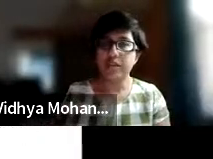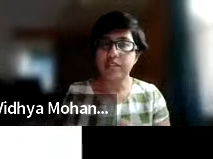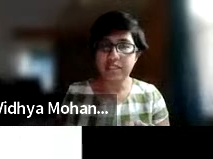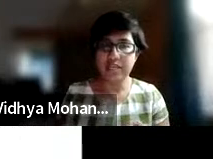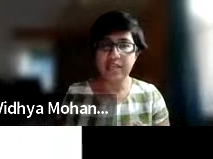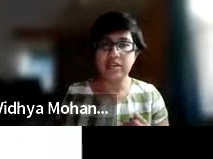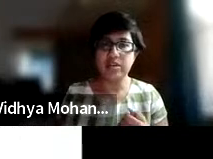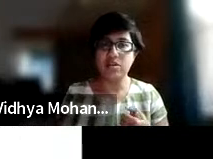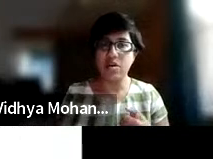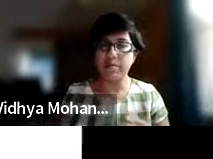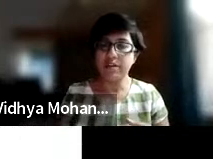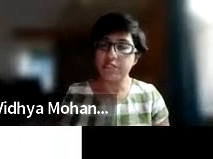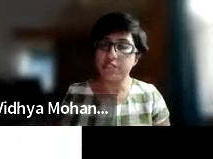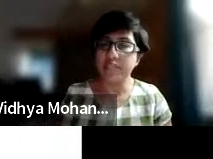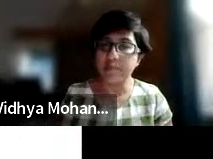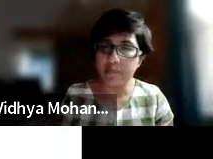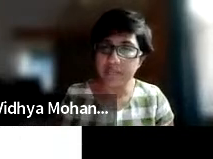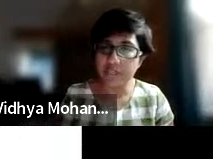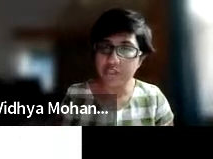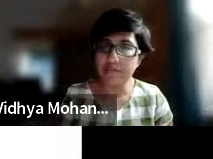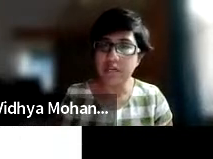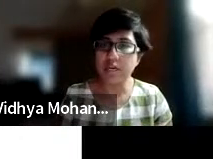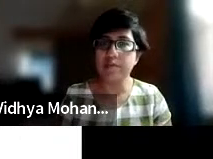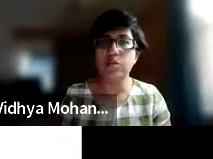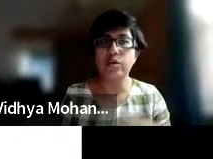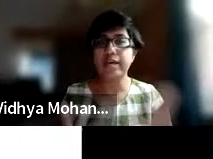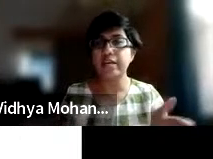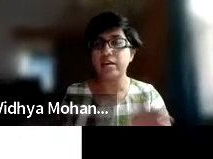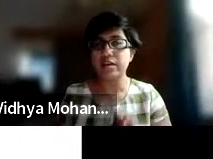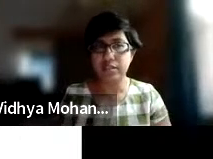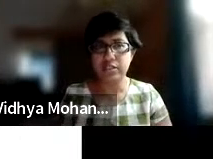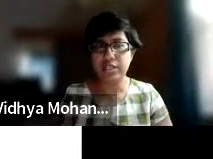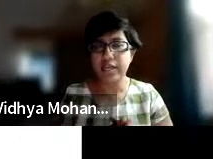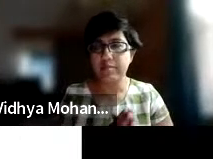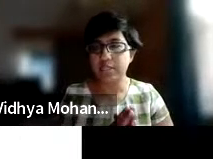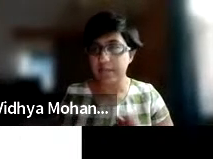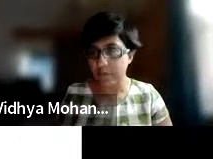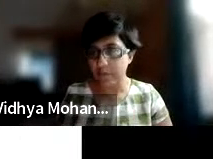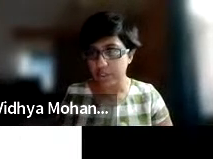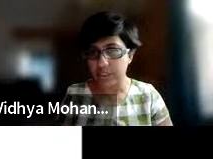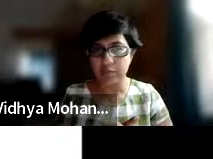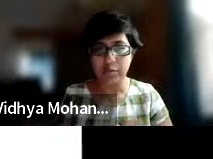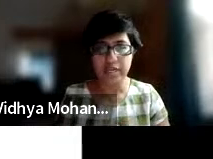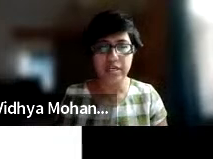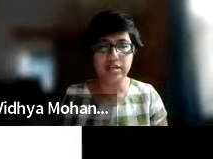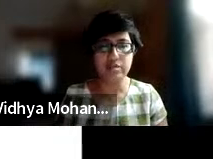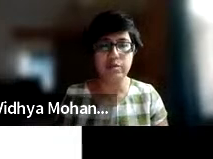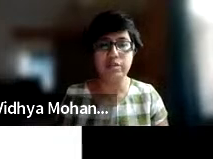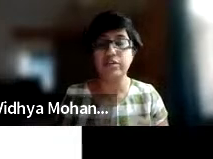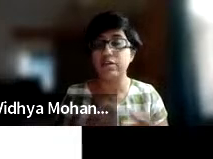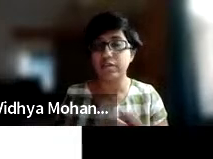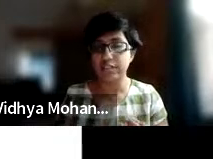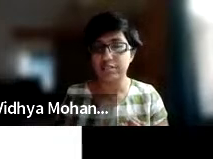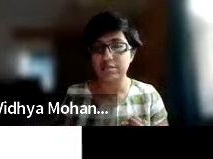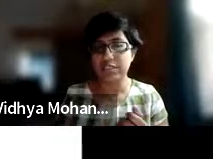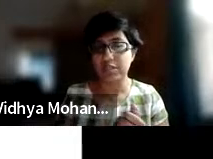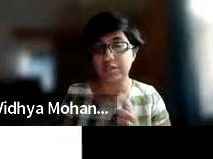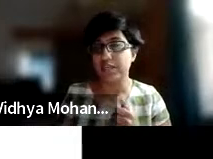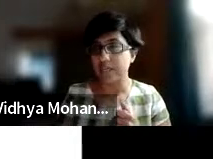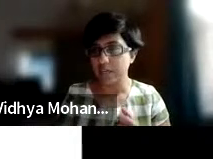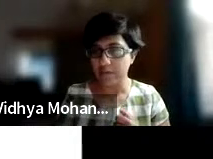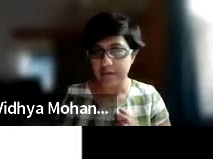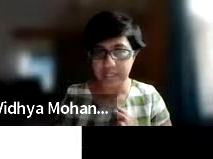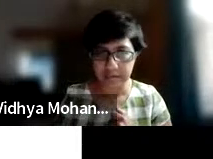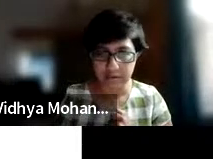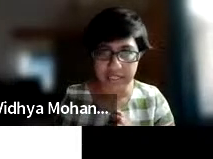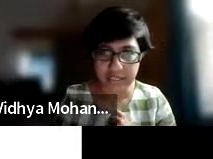Moving on to the second component, which is implementation. We're looking at a streetscape design project that we did, one of the earliest ones